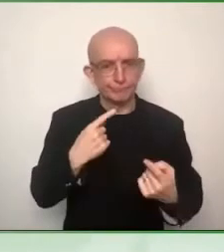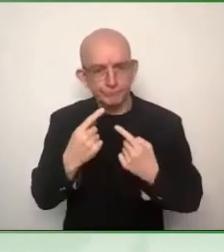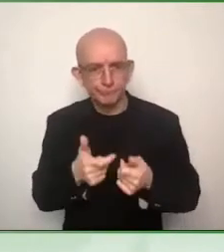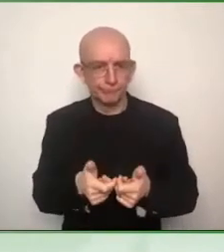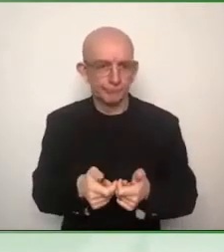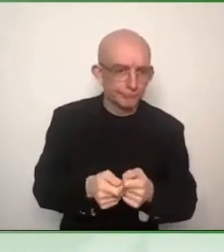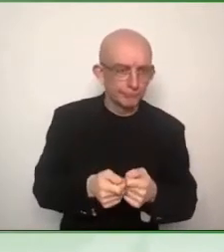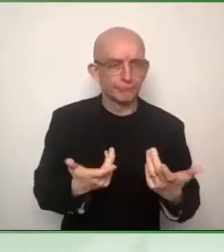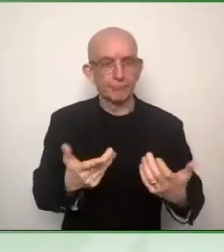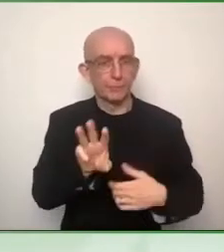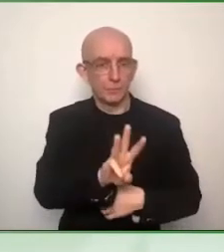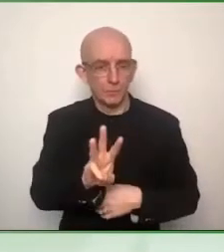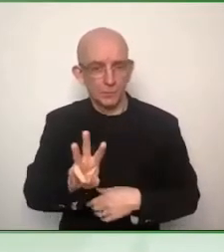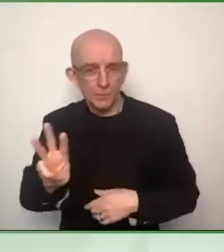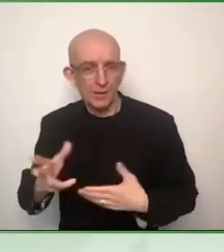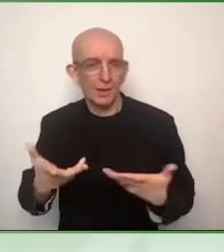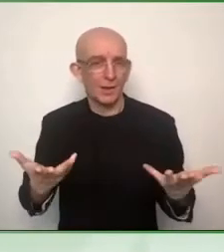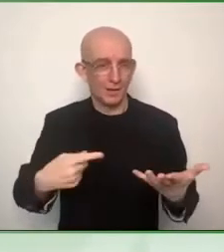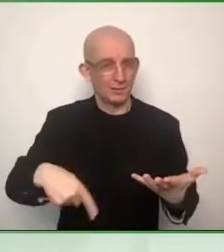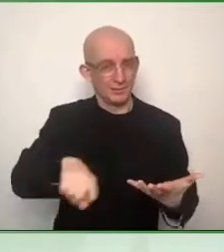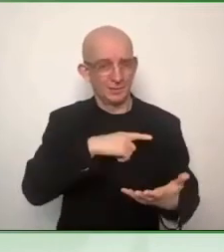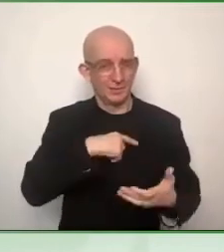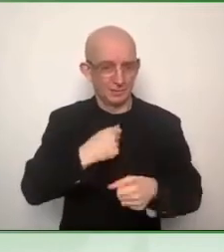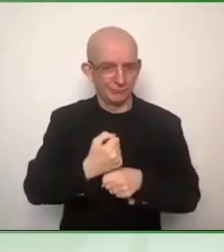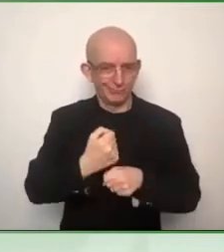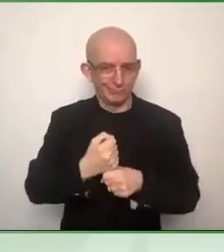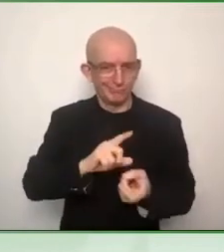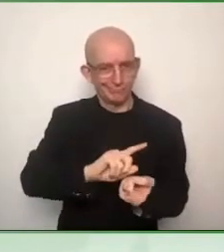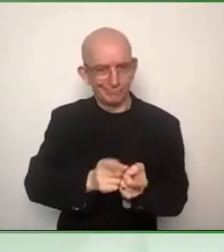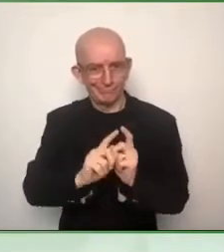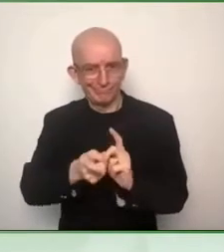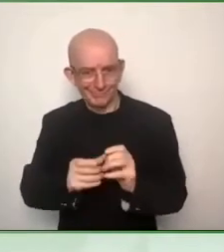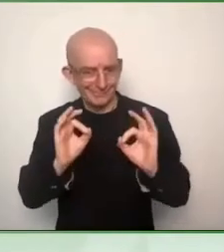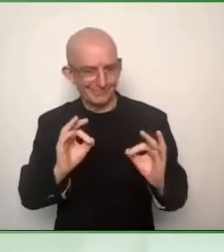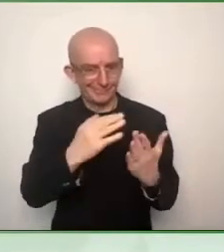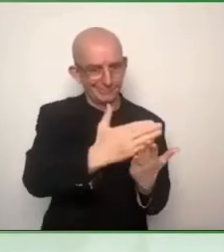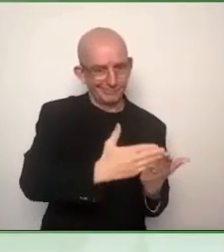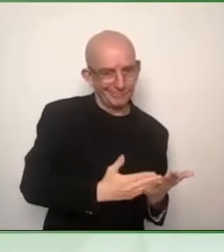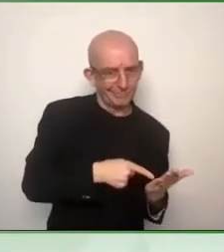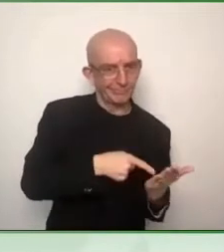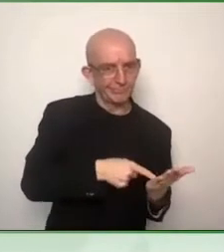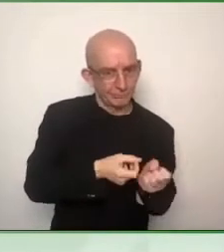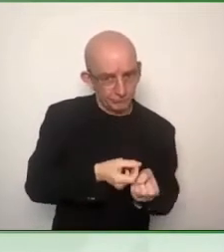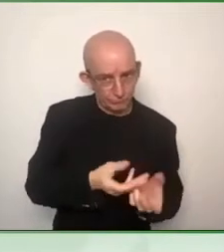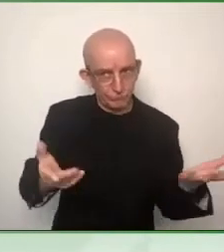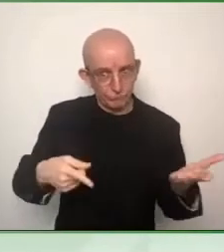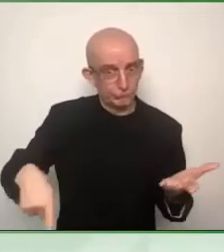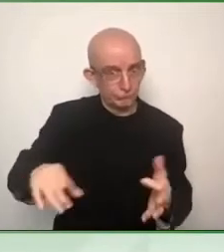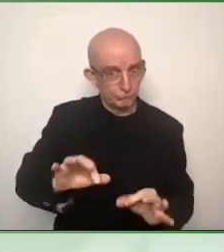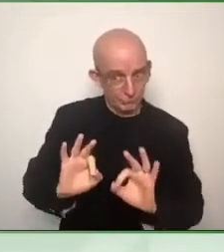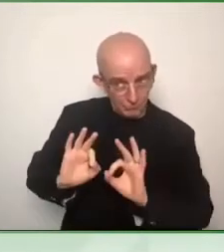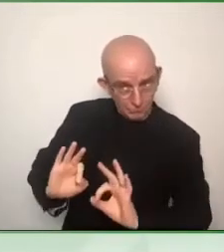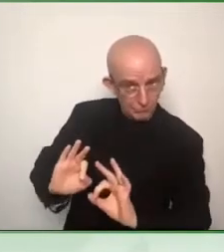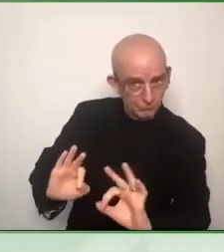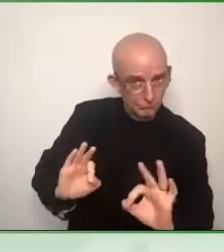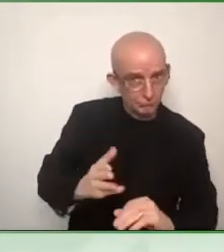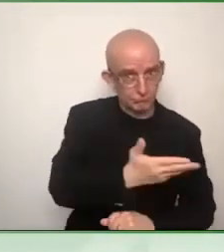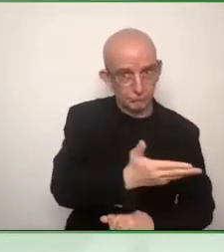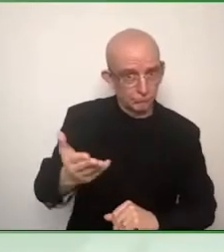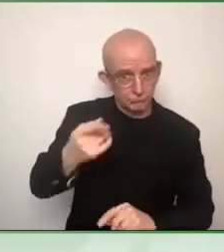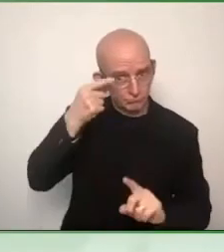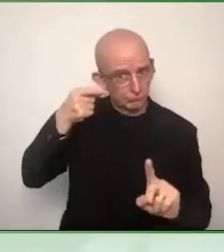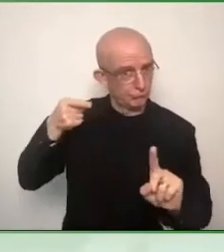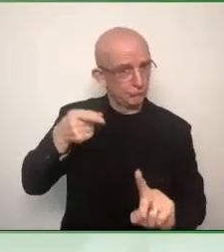for the purpose of harmonization, the standardization. would come out would be also